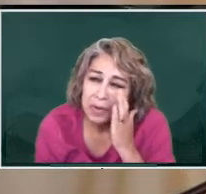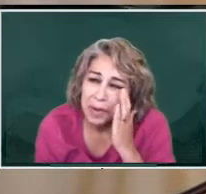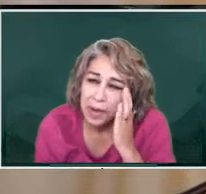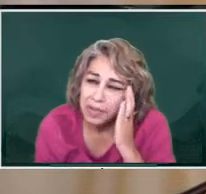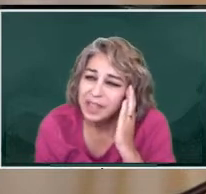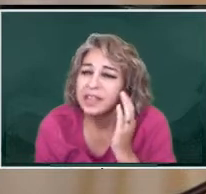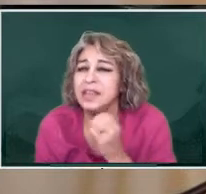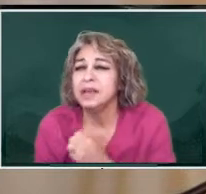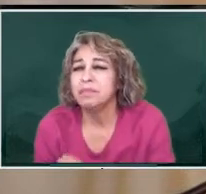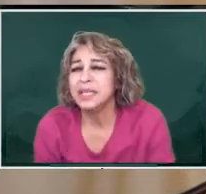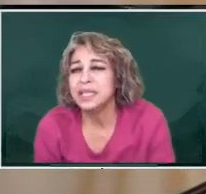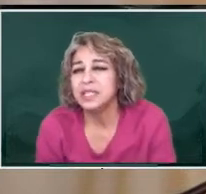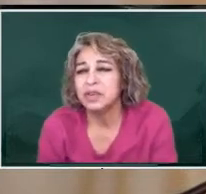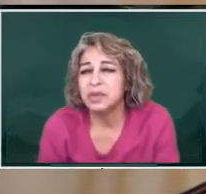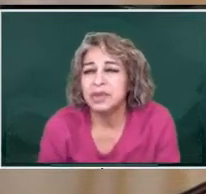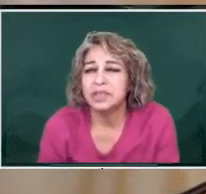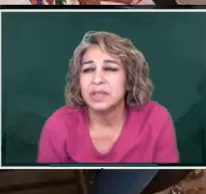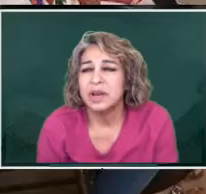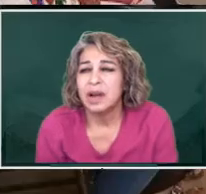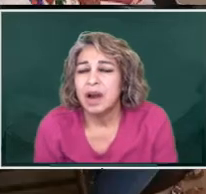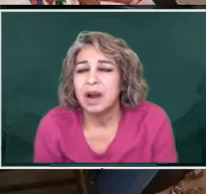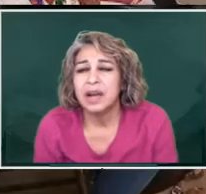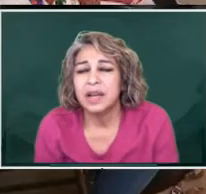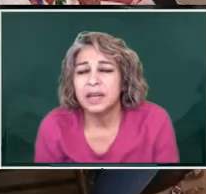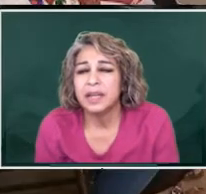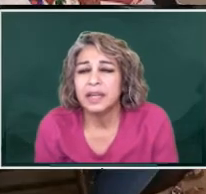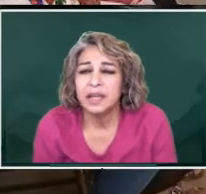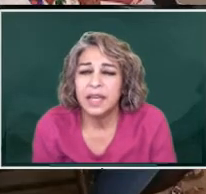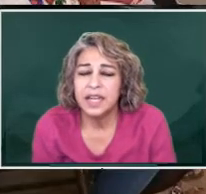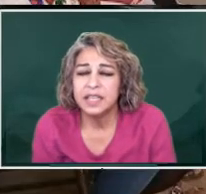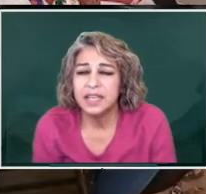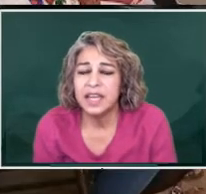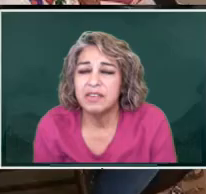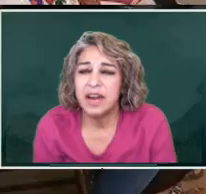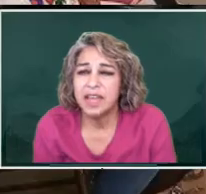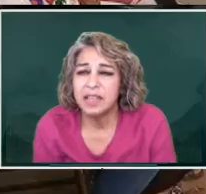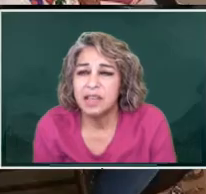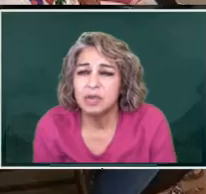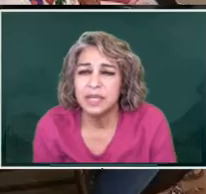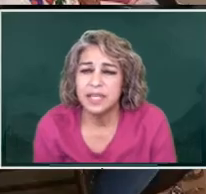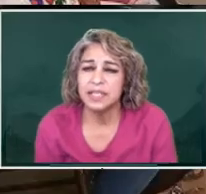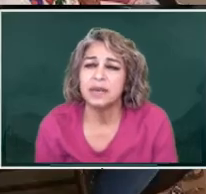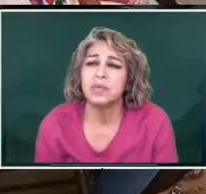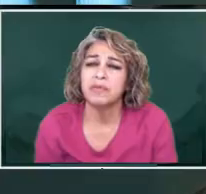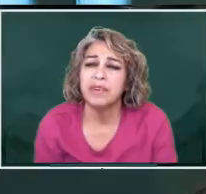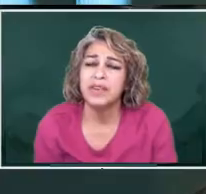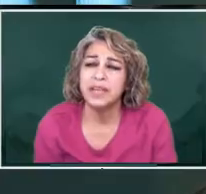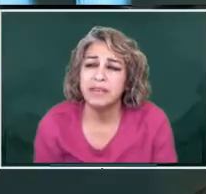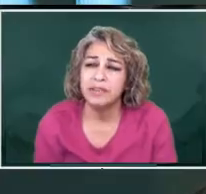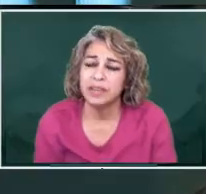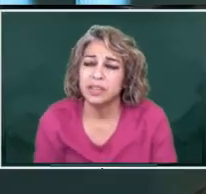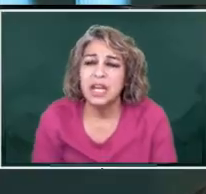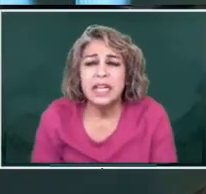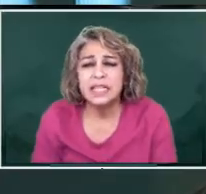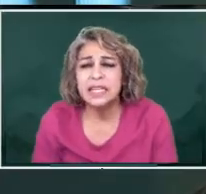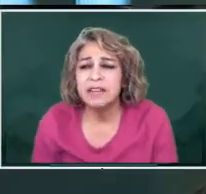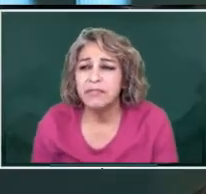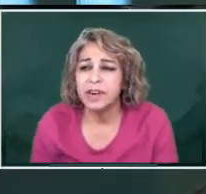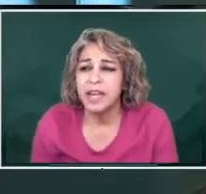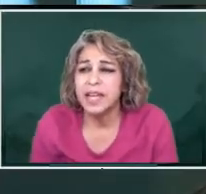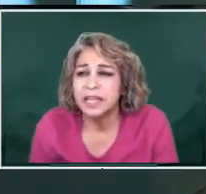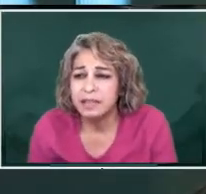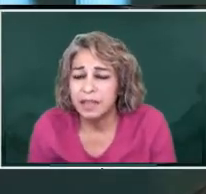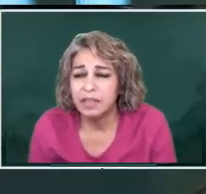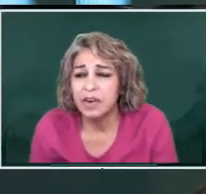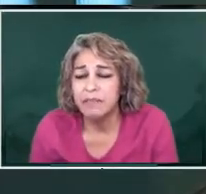not, that the business owners are not getting together like in the old days that were very difficult. Let's